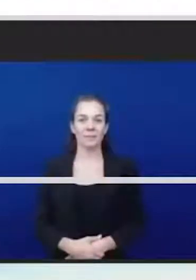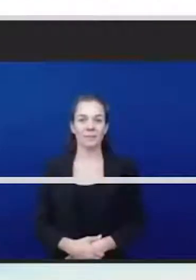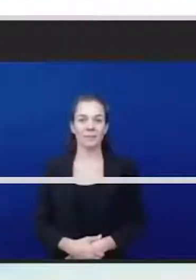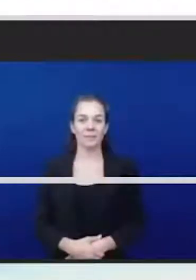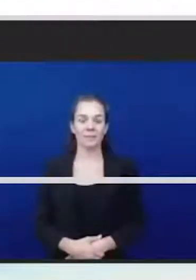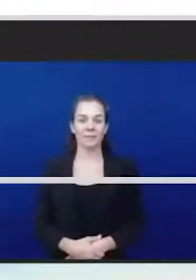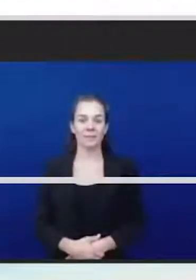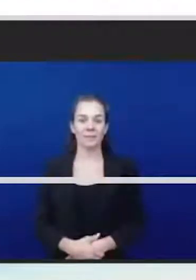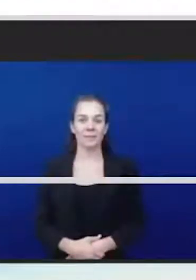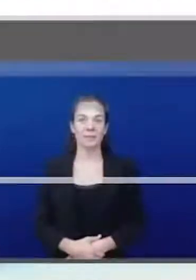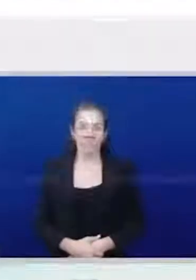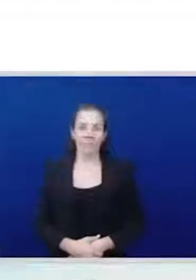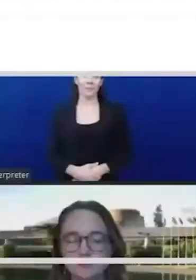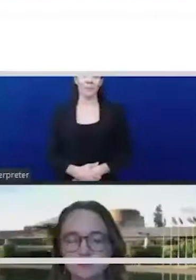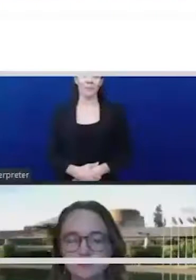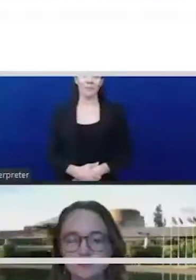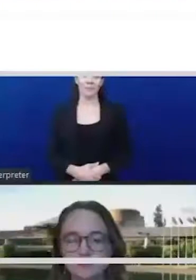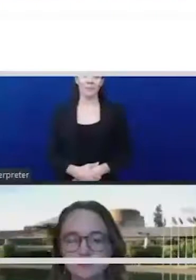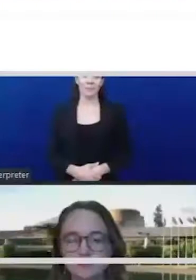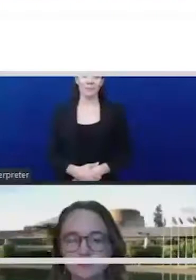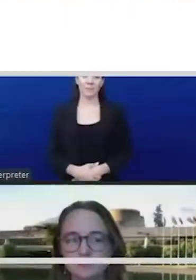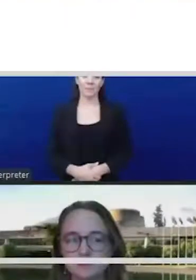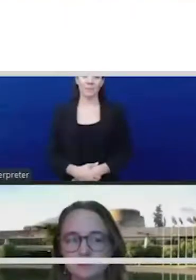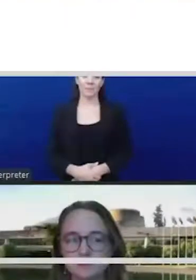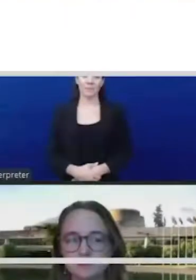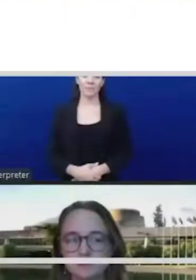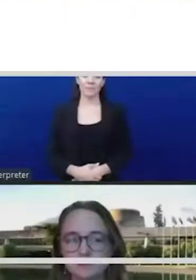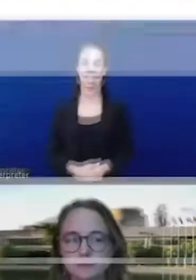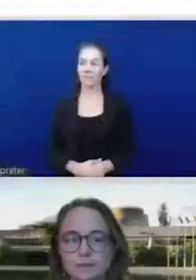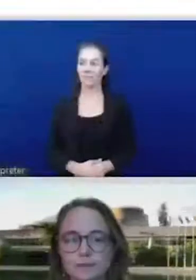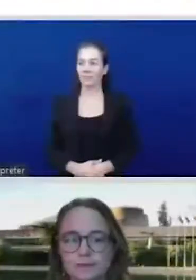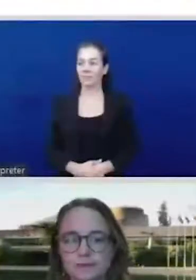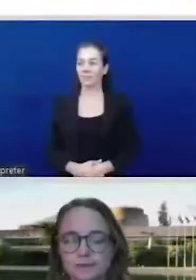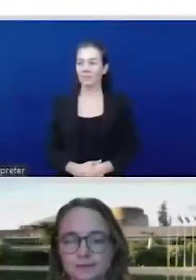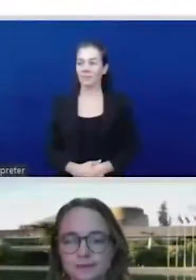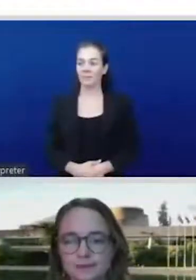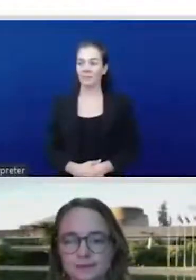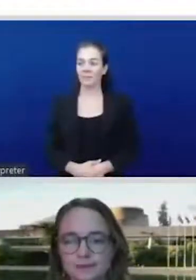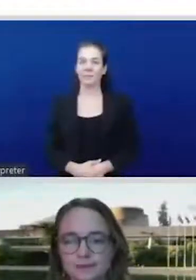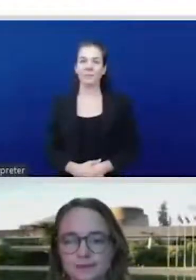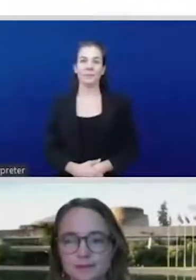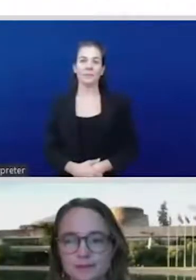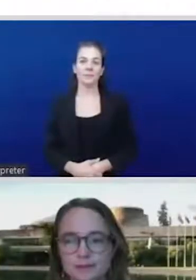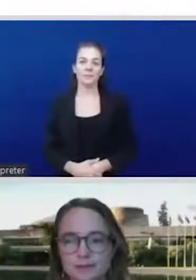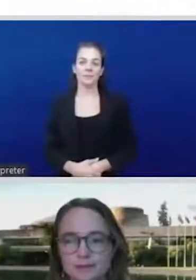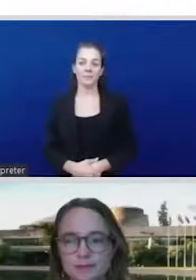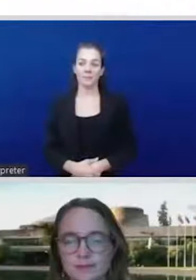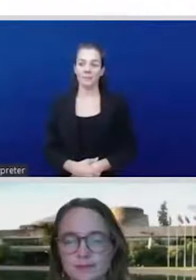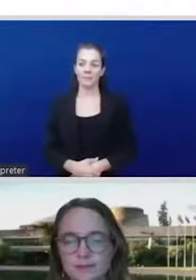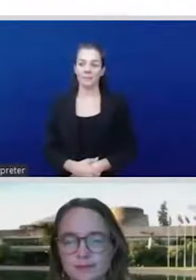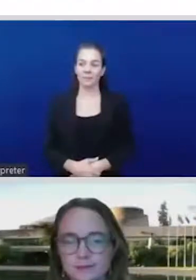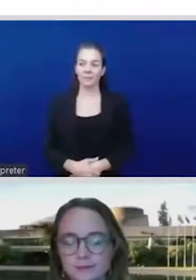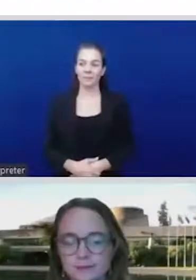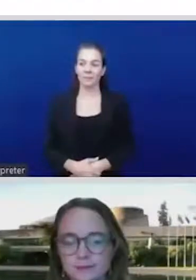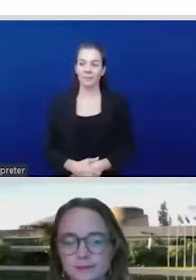also have a special focus on COVID context. I would like to make three remarks before starting